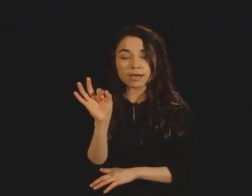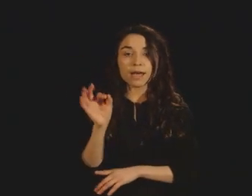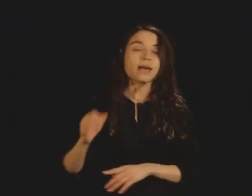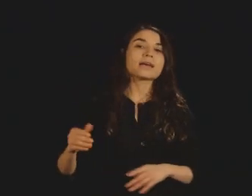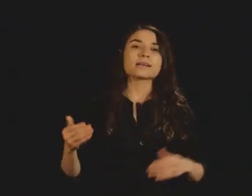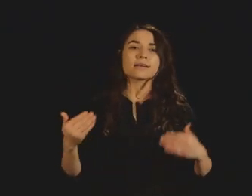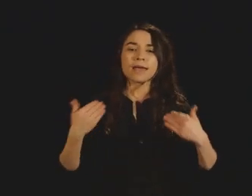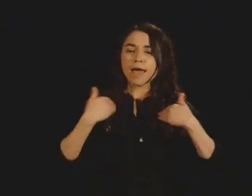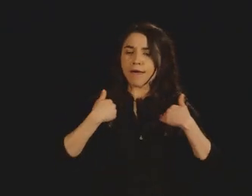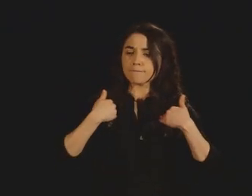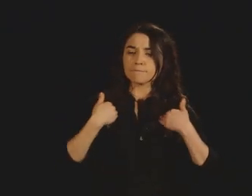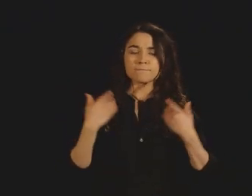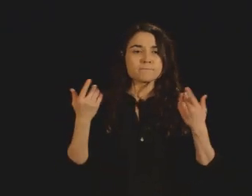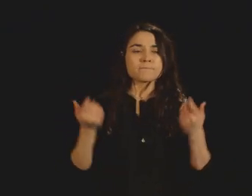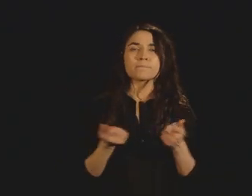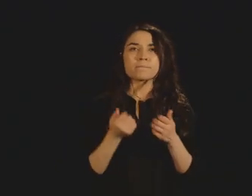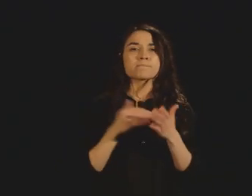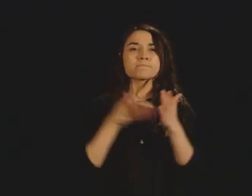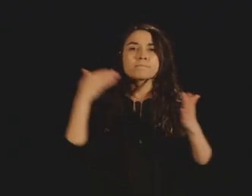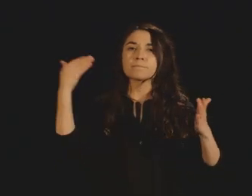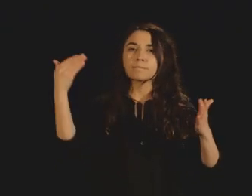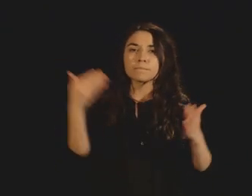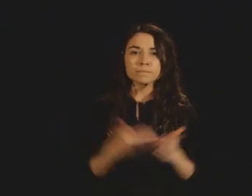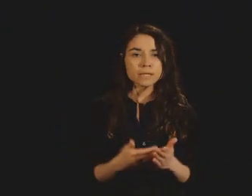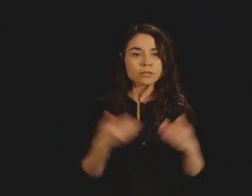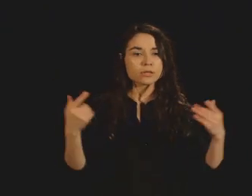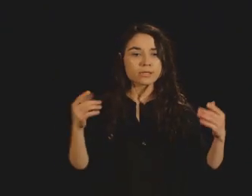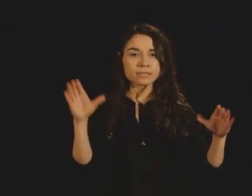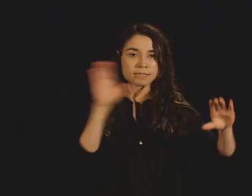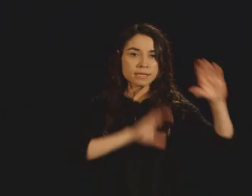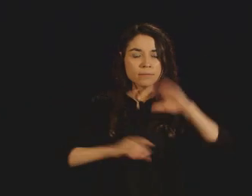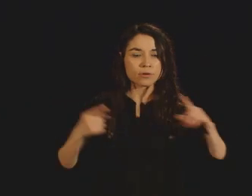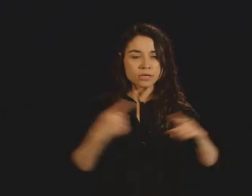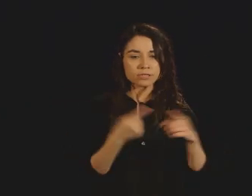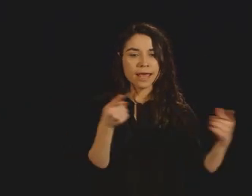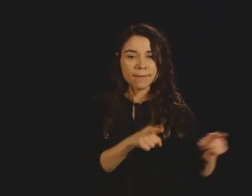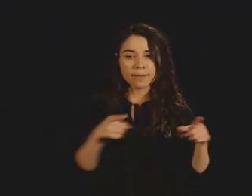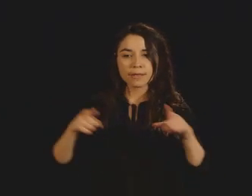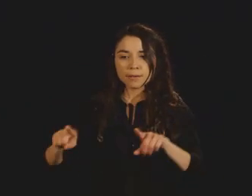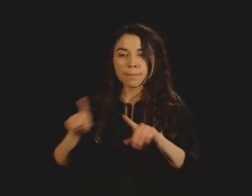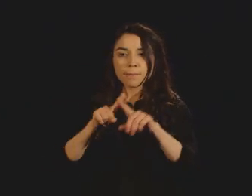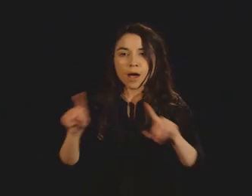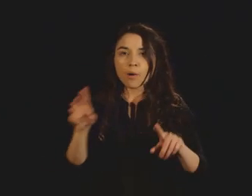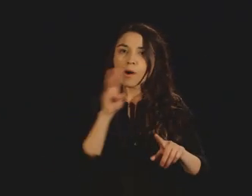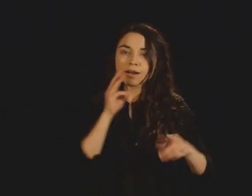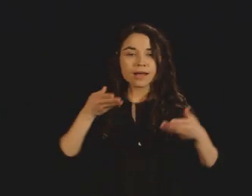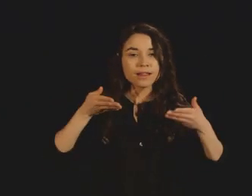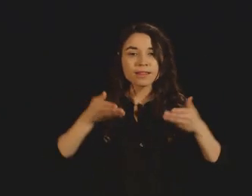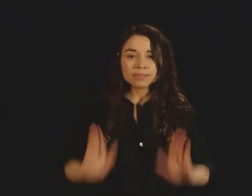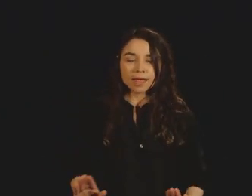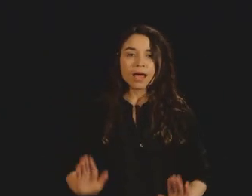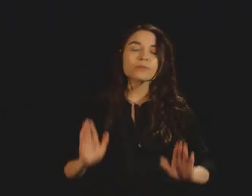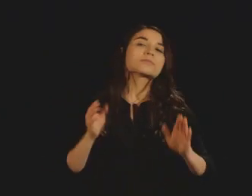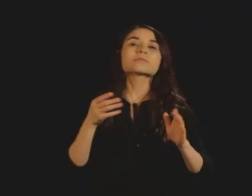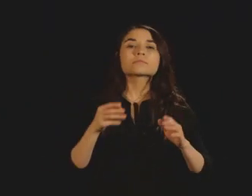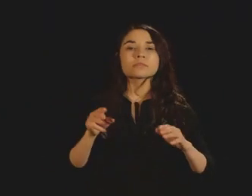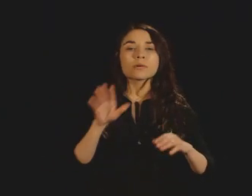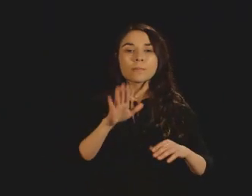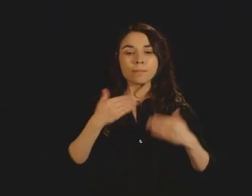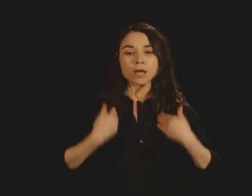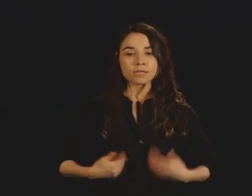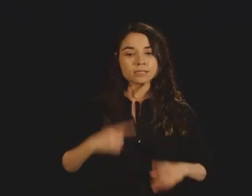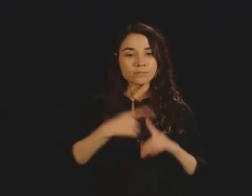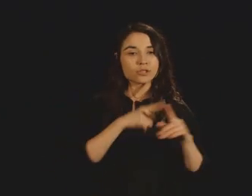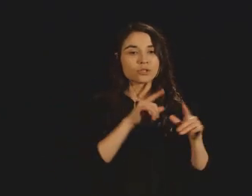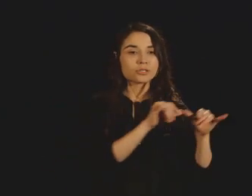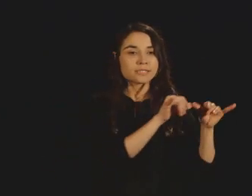have millions of chemical reactions going on at any particular point or have a hot bowl of chili. So it's also this gregarious nature, though,